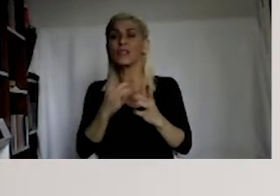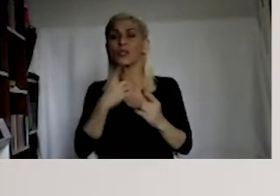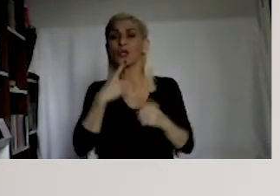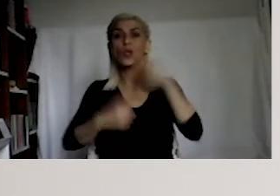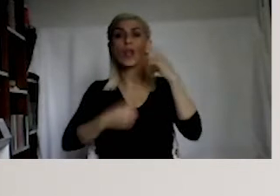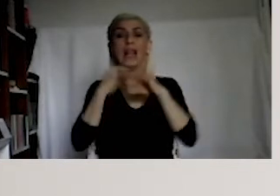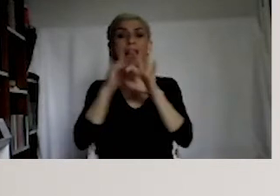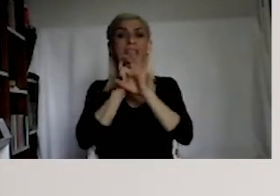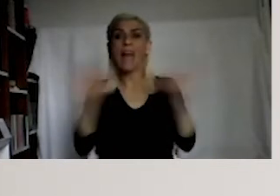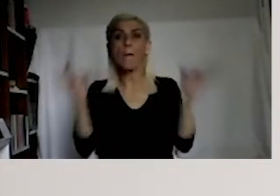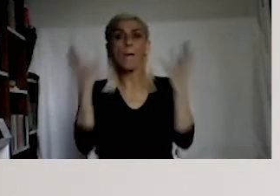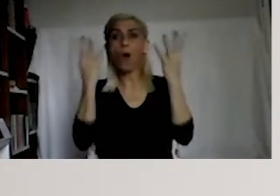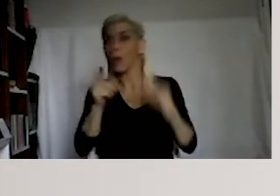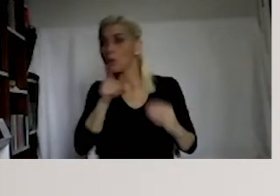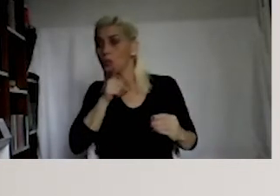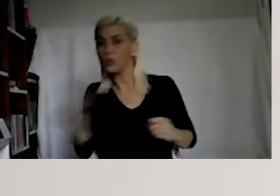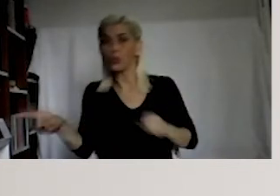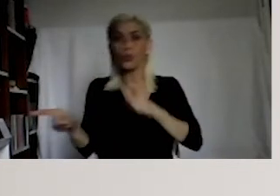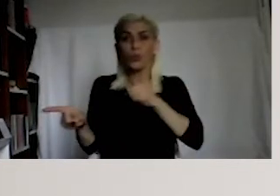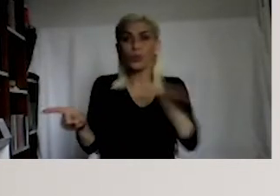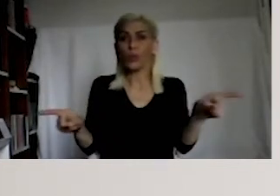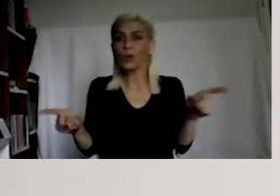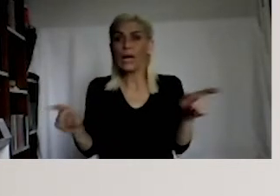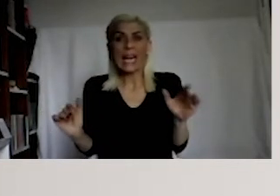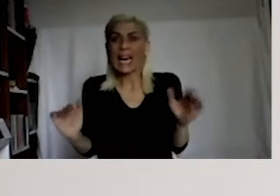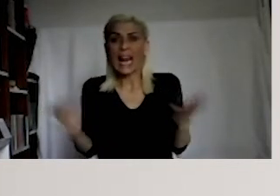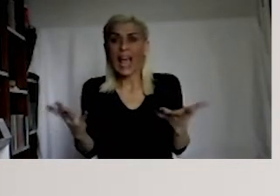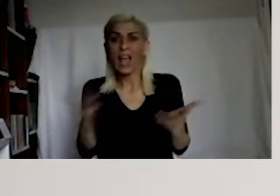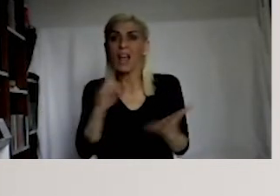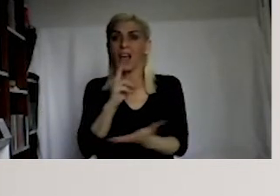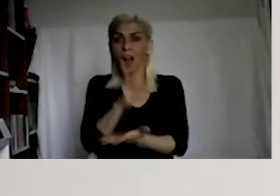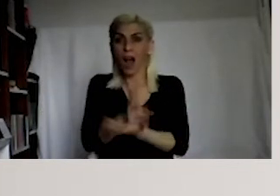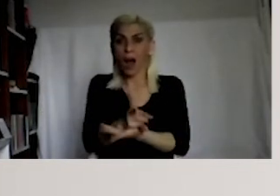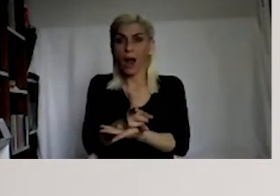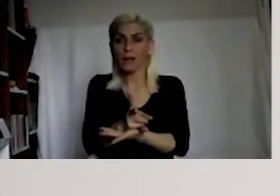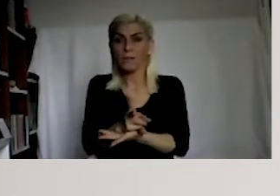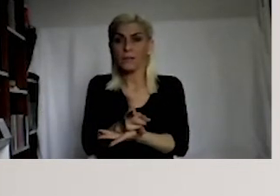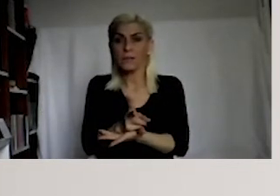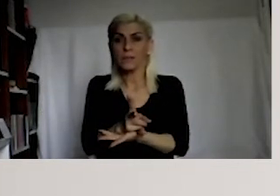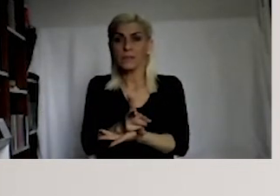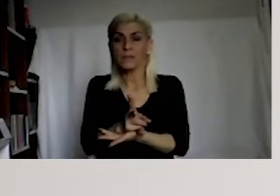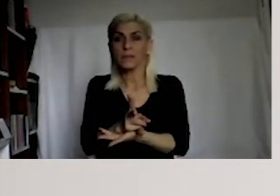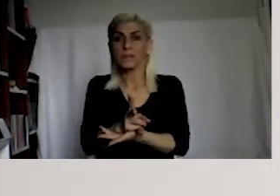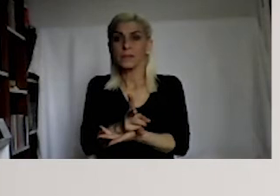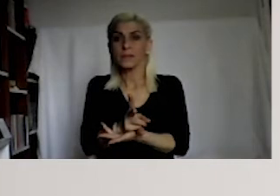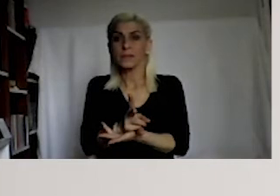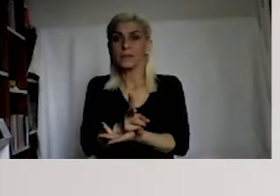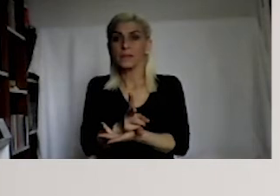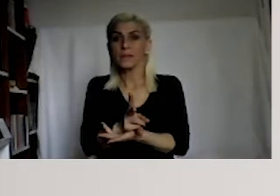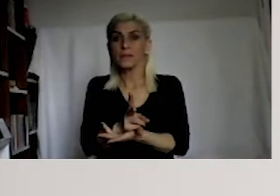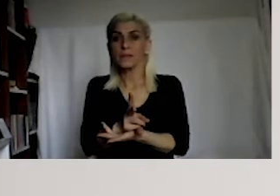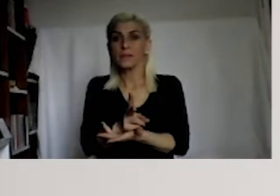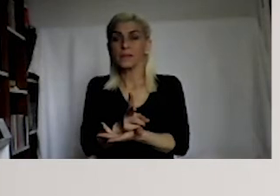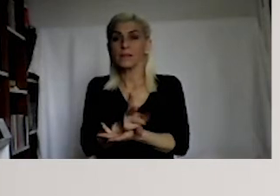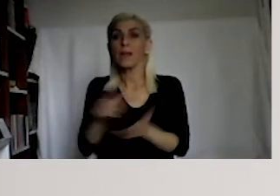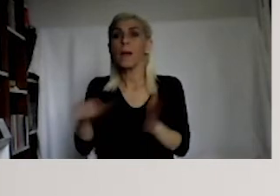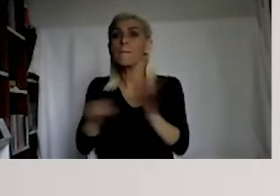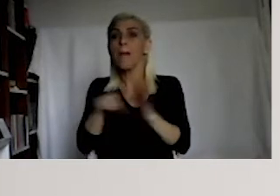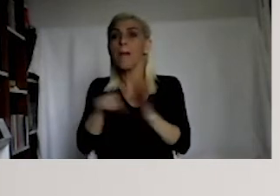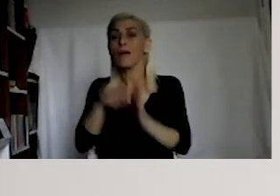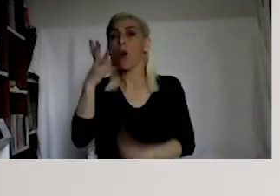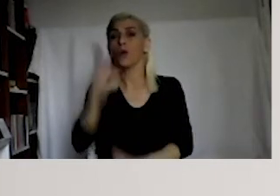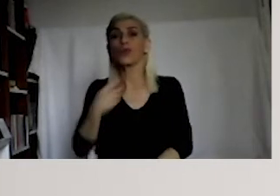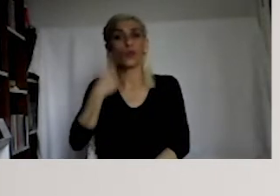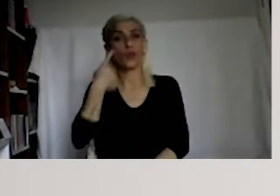We don't have a specific definition of hate speech in any of the rulings or court decisions or documents.